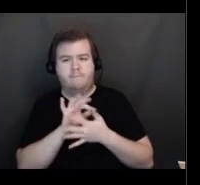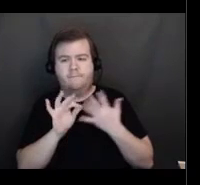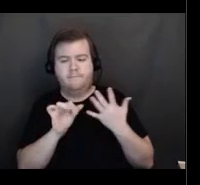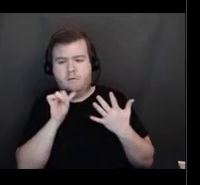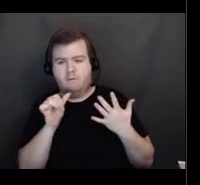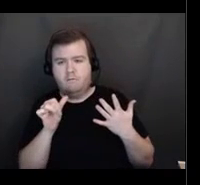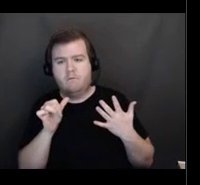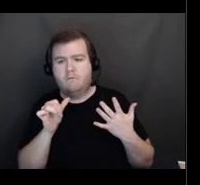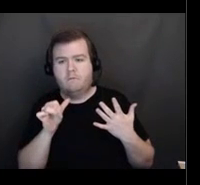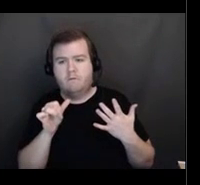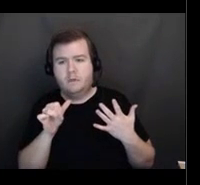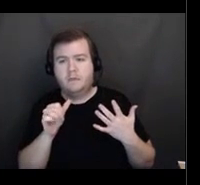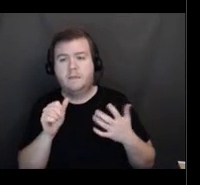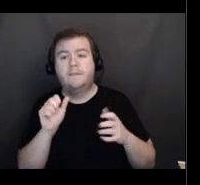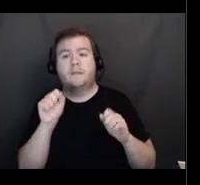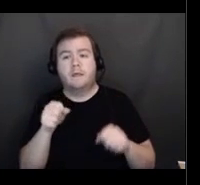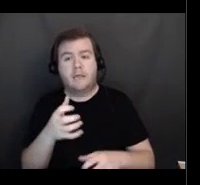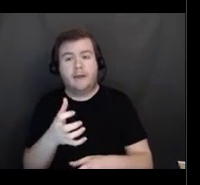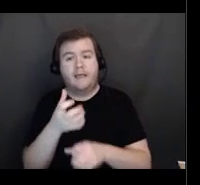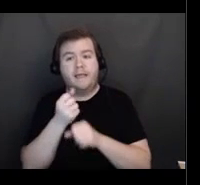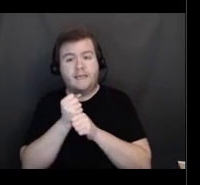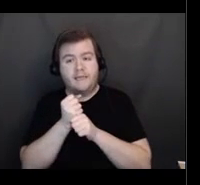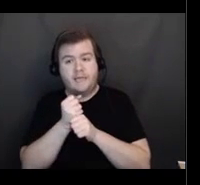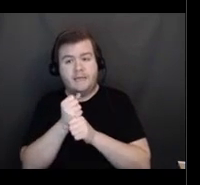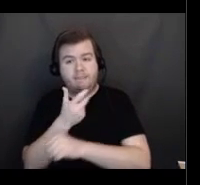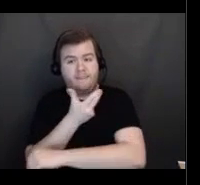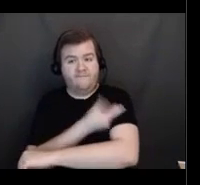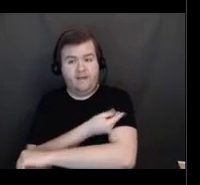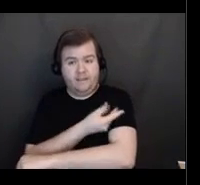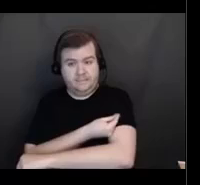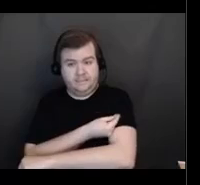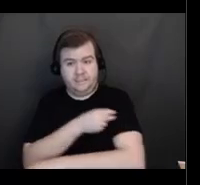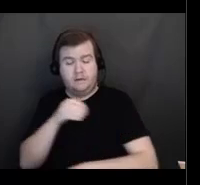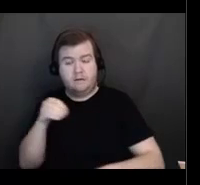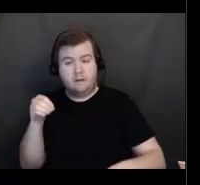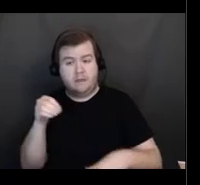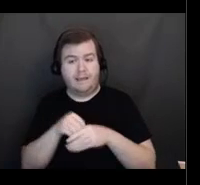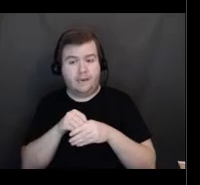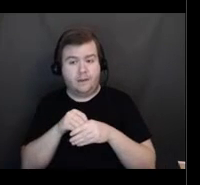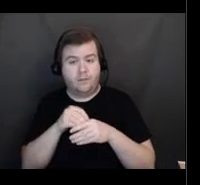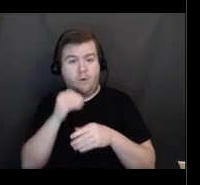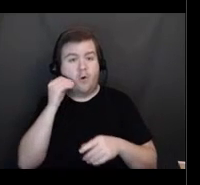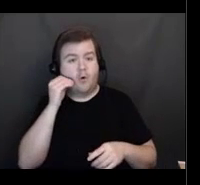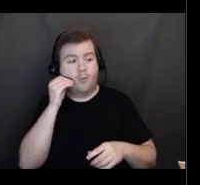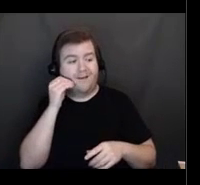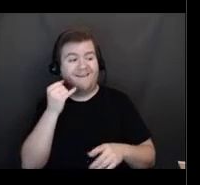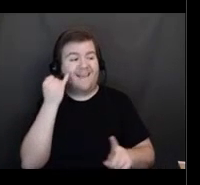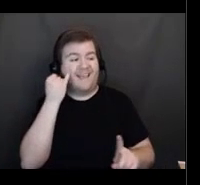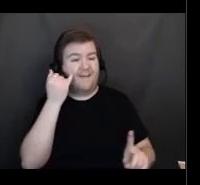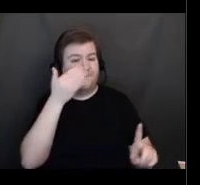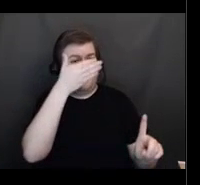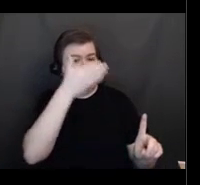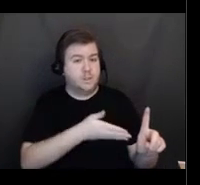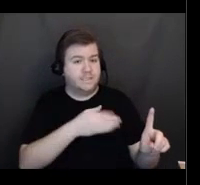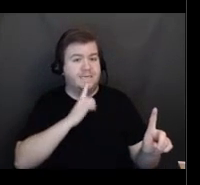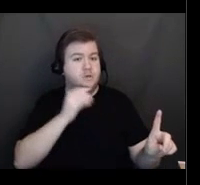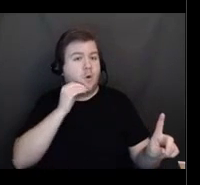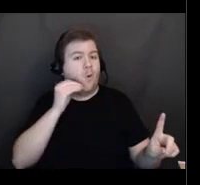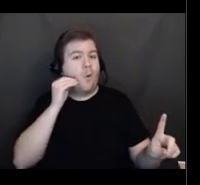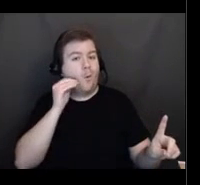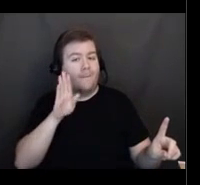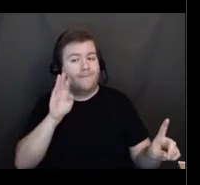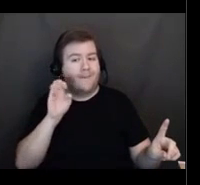They can receive the vaccination in their home. If they are home bound, that vaccination will be provided by